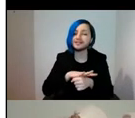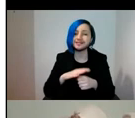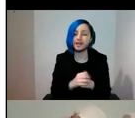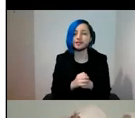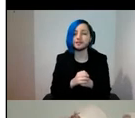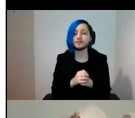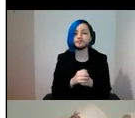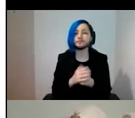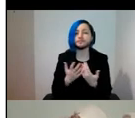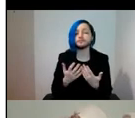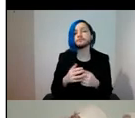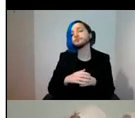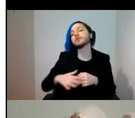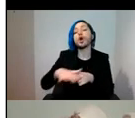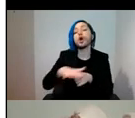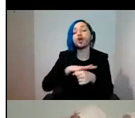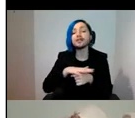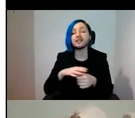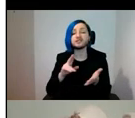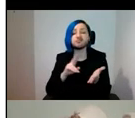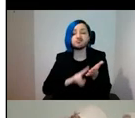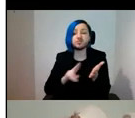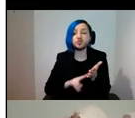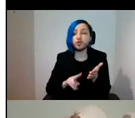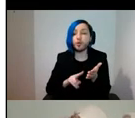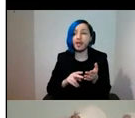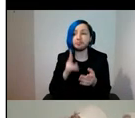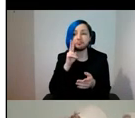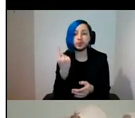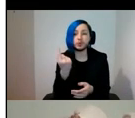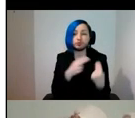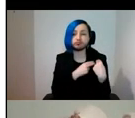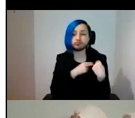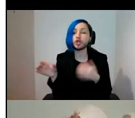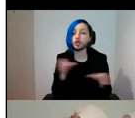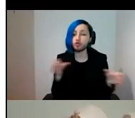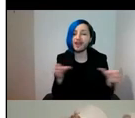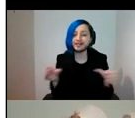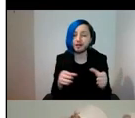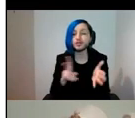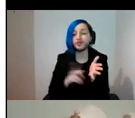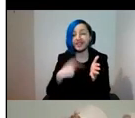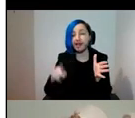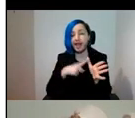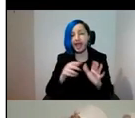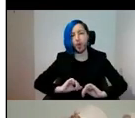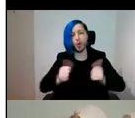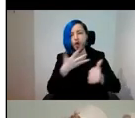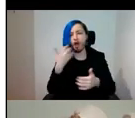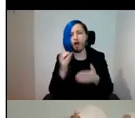context is usually seen as the work of the curator. And this is what V&A does really well.